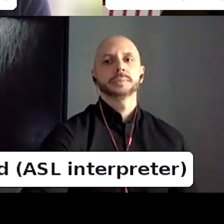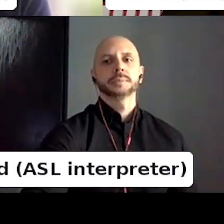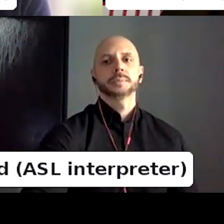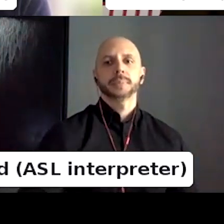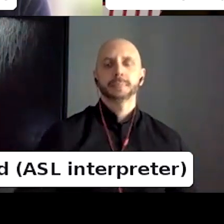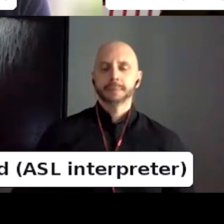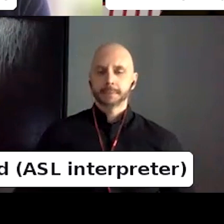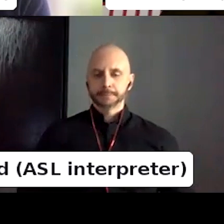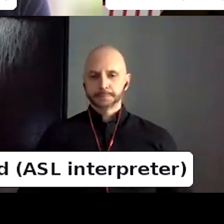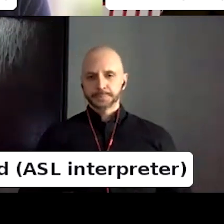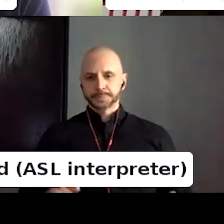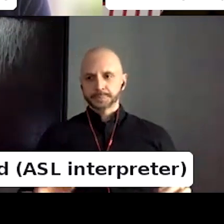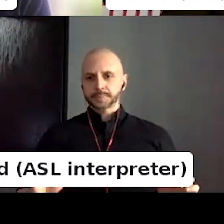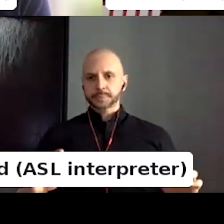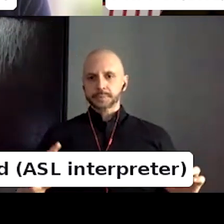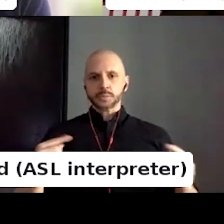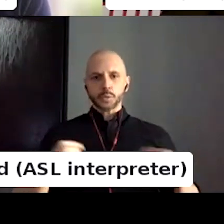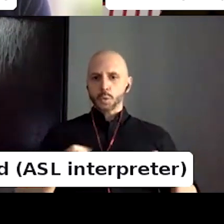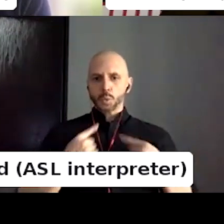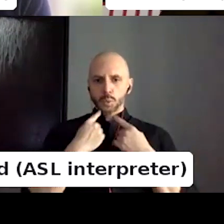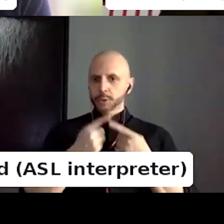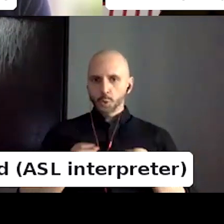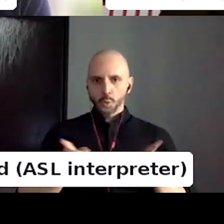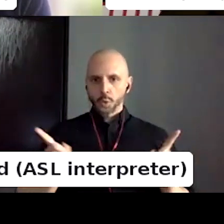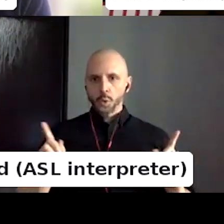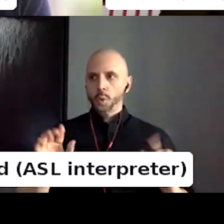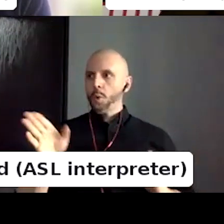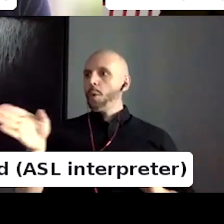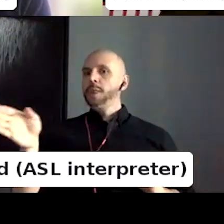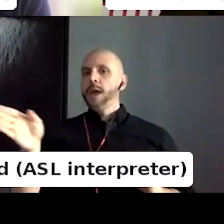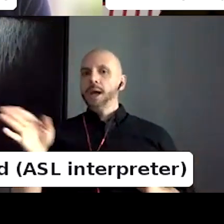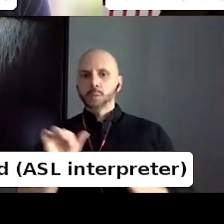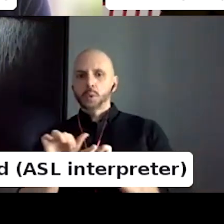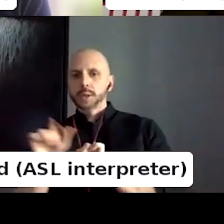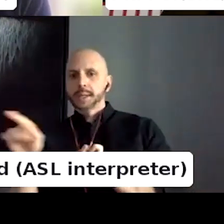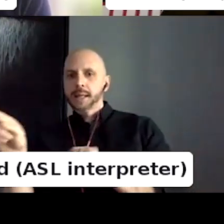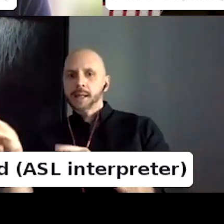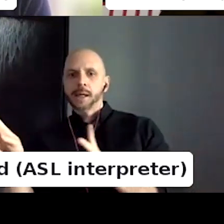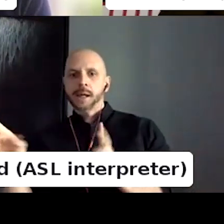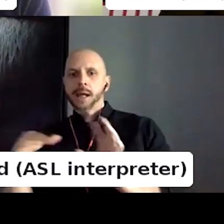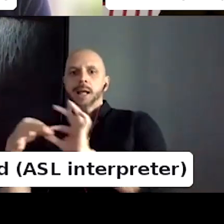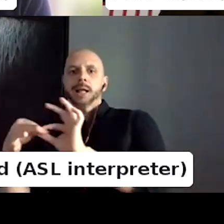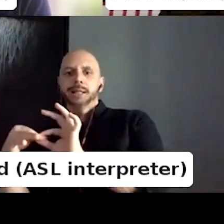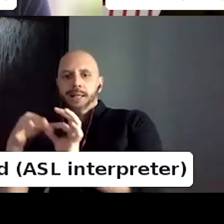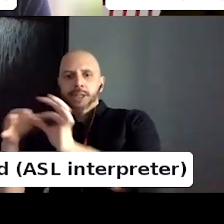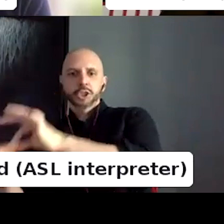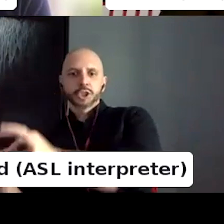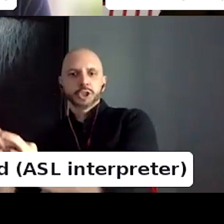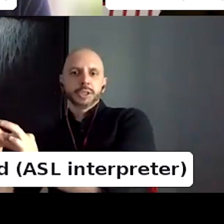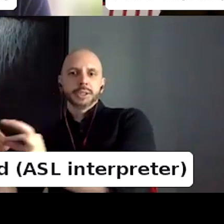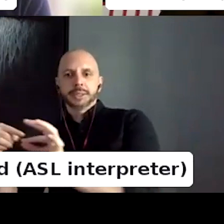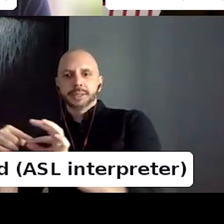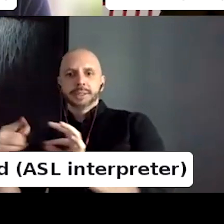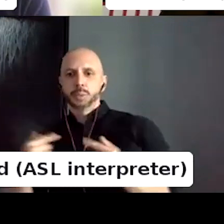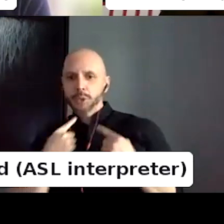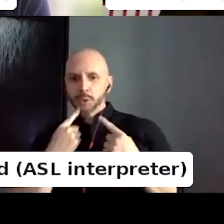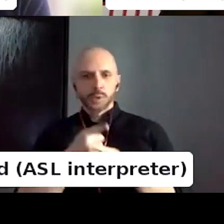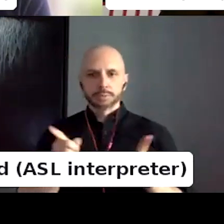by the work of others, or don't feel like you need to, uh, create a coherent whole, take it wherever you please.